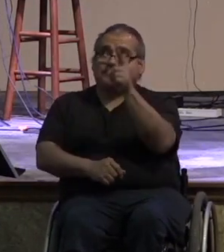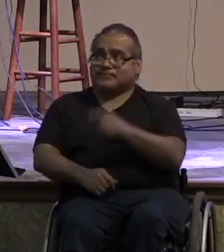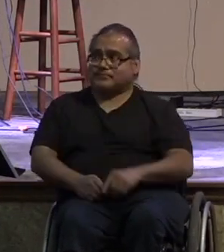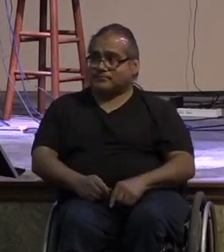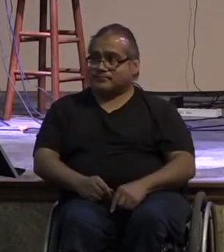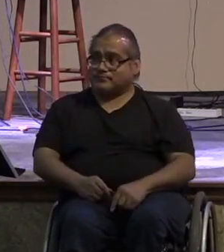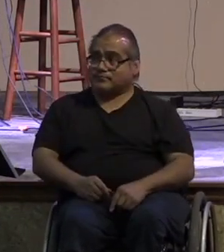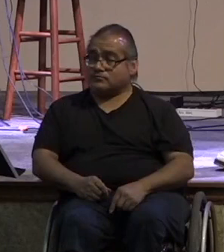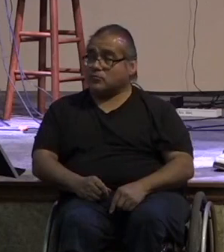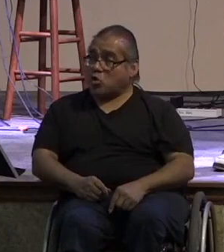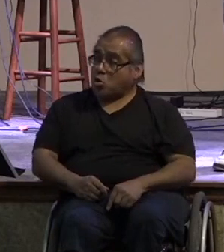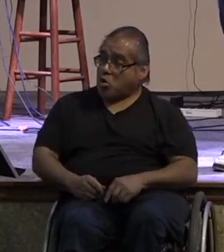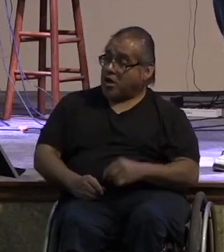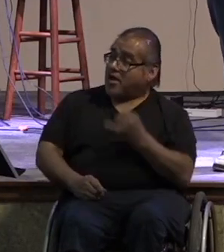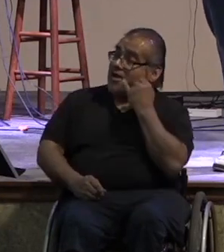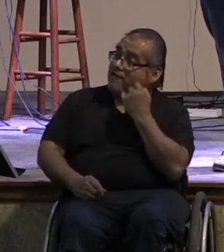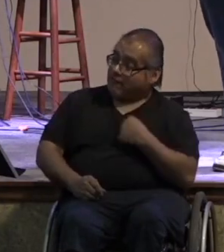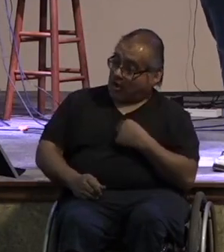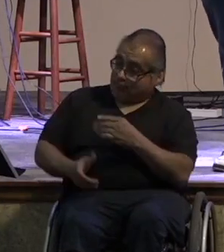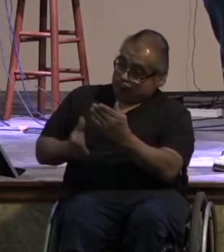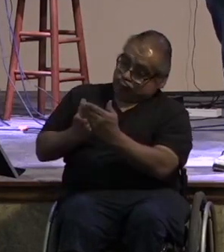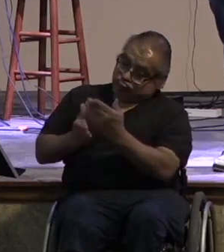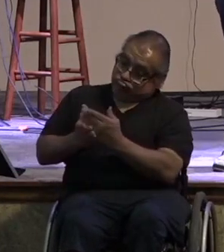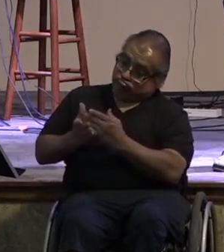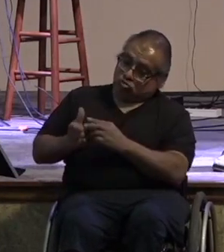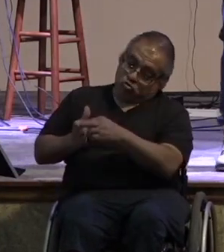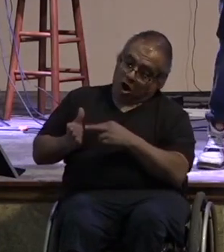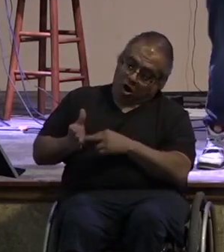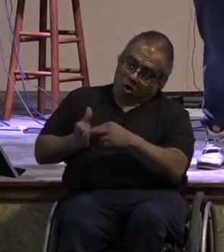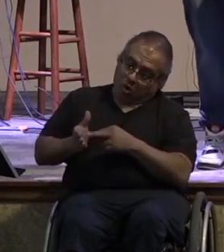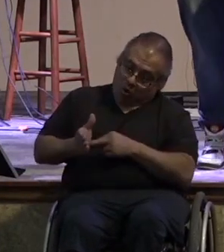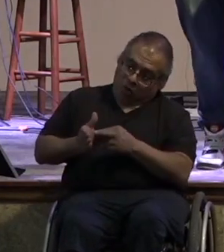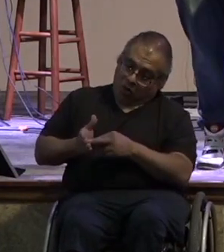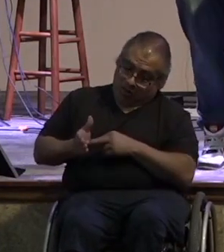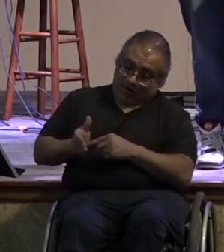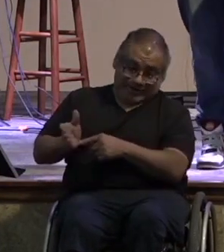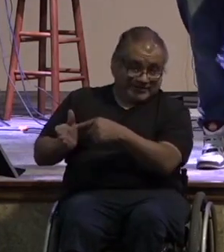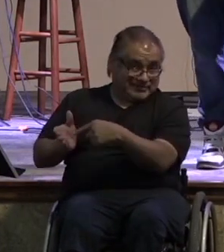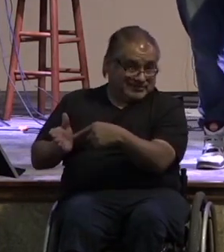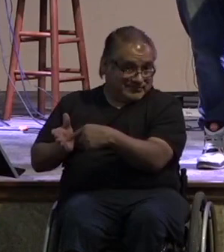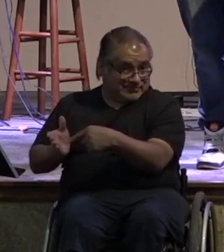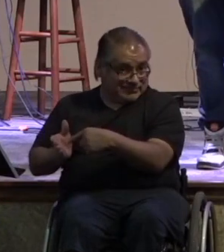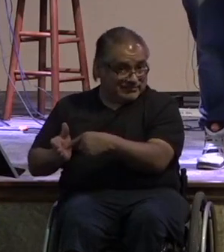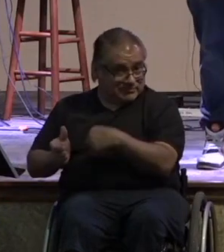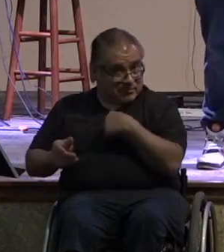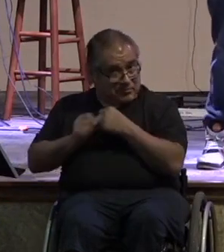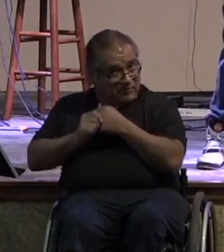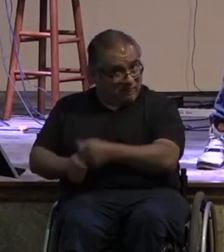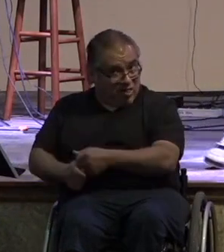hearts will look at that and say well look at all these things you have to do to glorify god but i don't have to do them i get to do them right